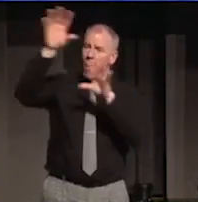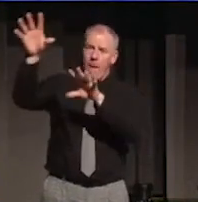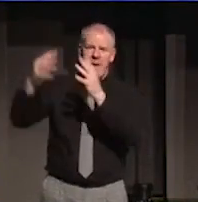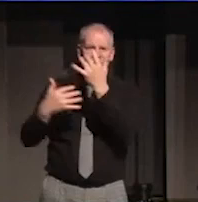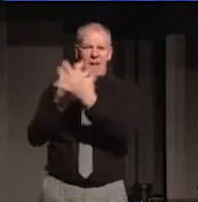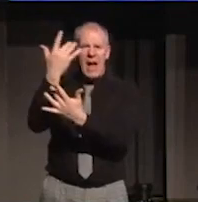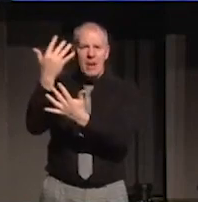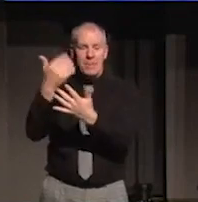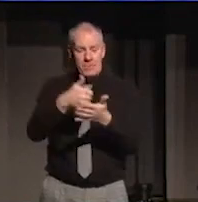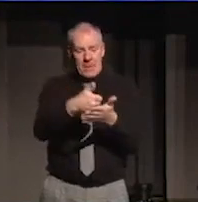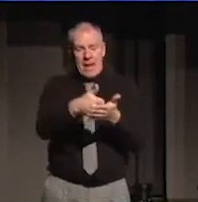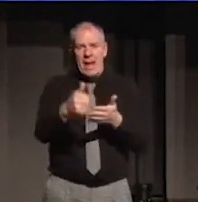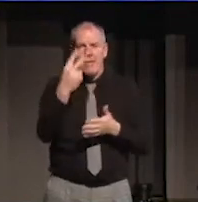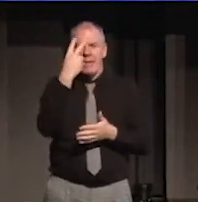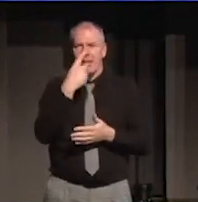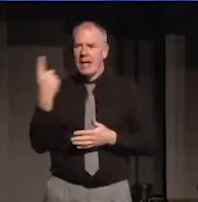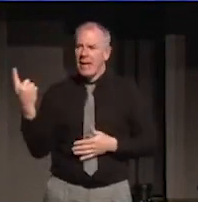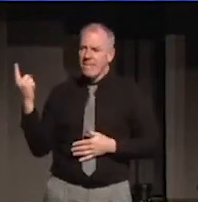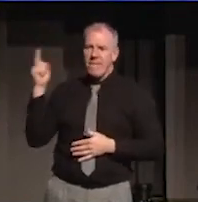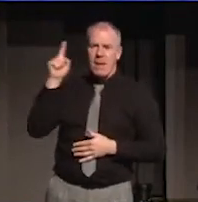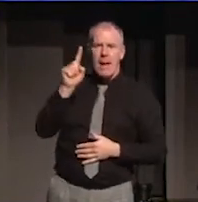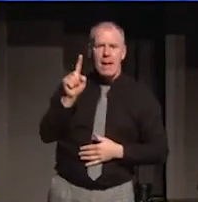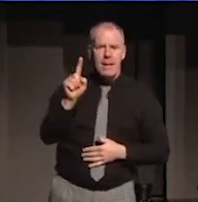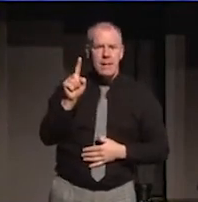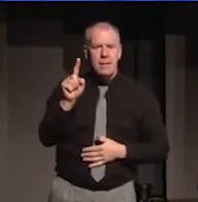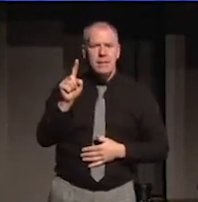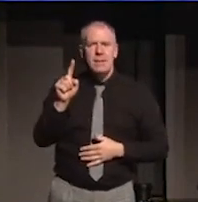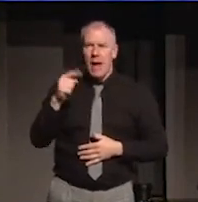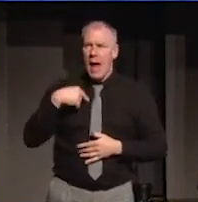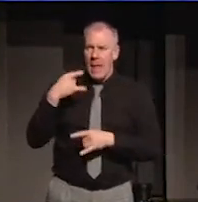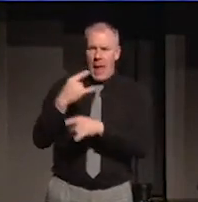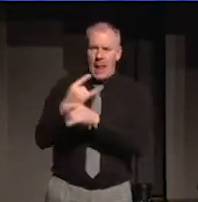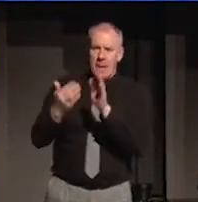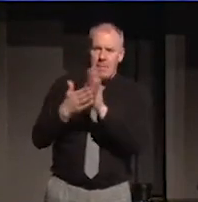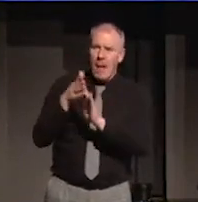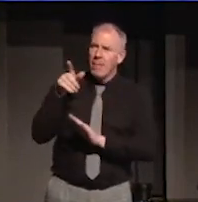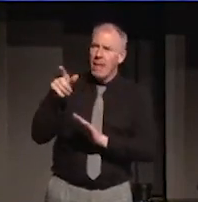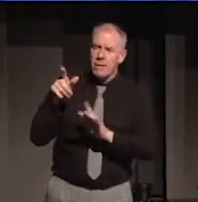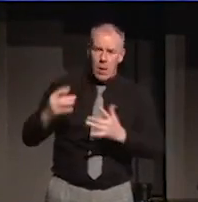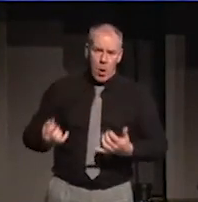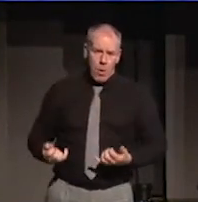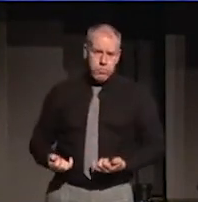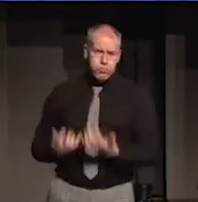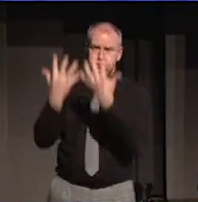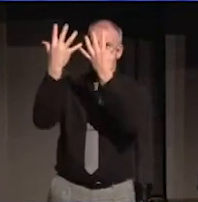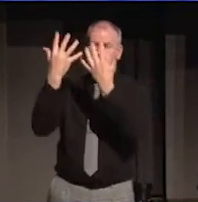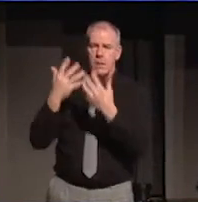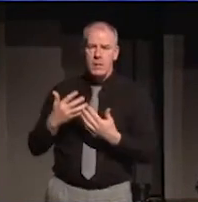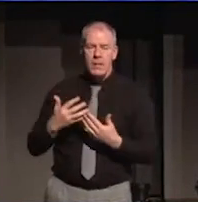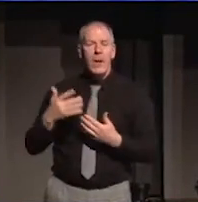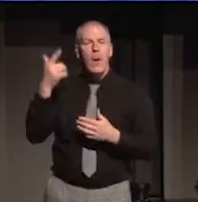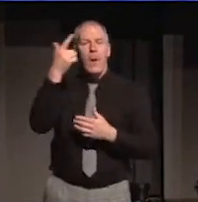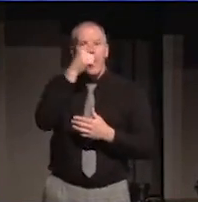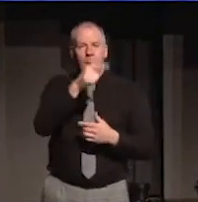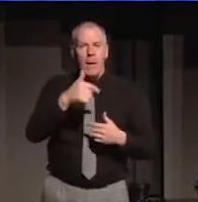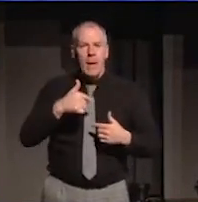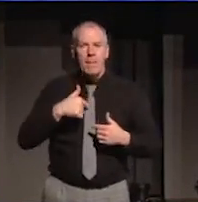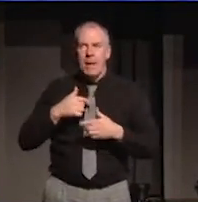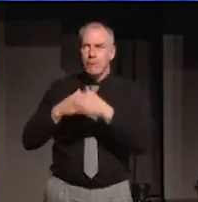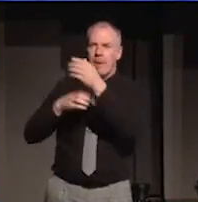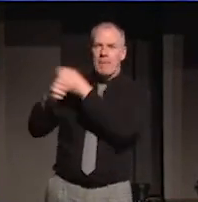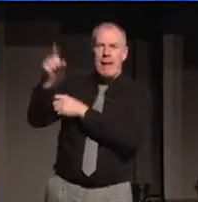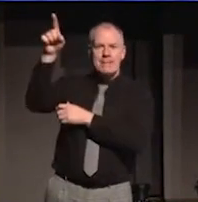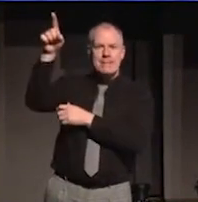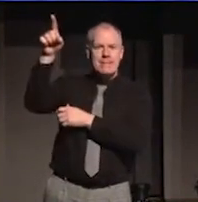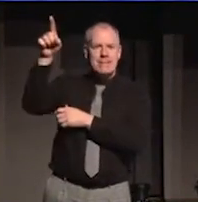11th night I was invited back to watch the bonfire I'd helped build go up. Thankfully by then I'd been replaced